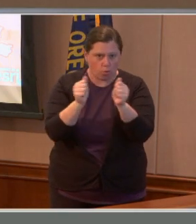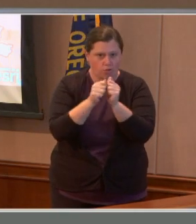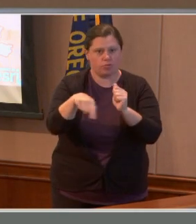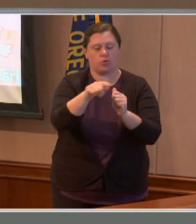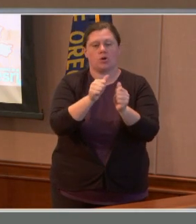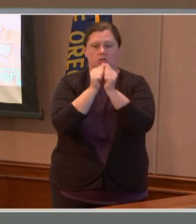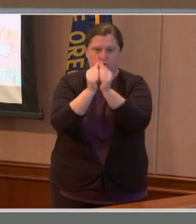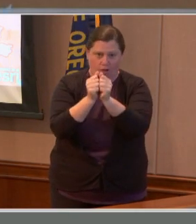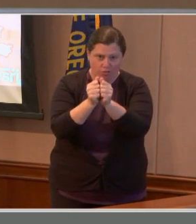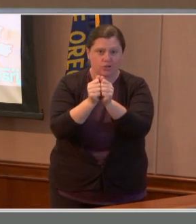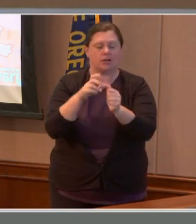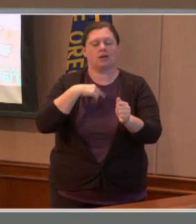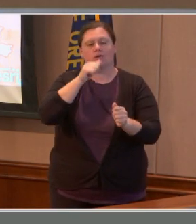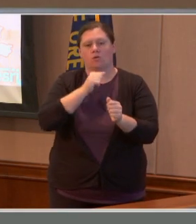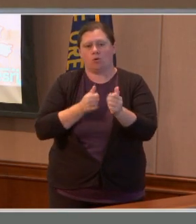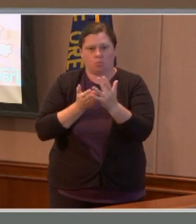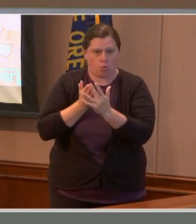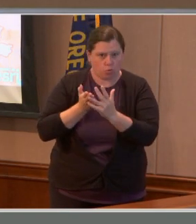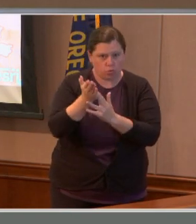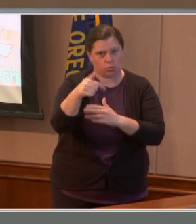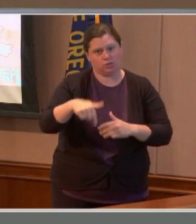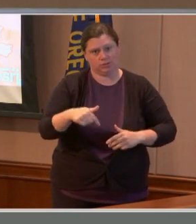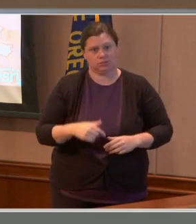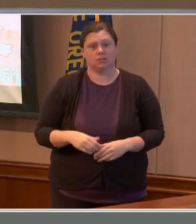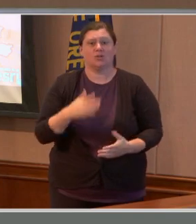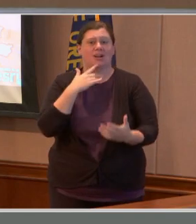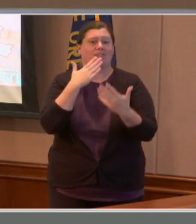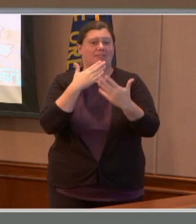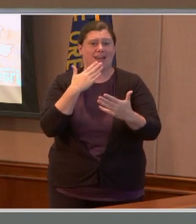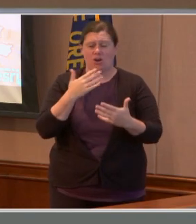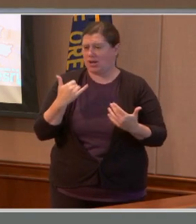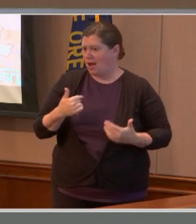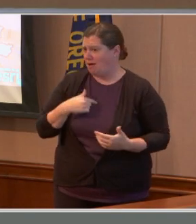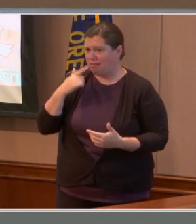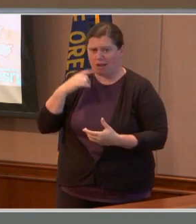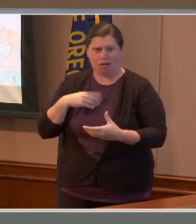you. And I believe we have another speaker coming up. believe it's